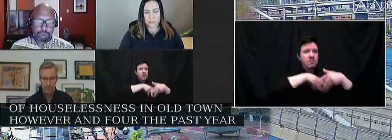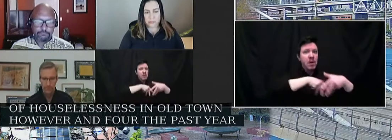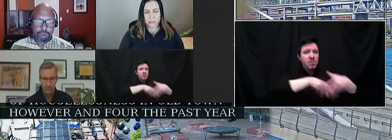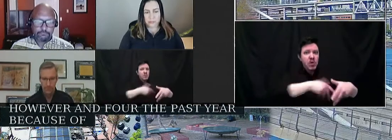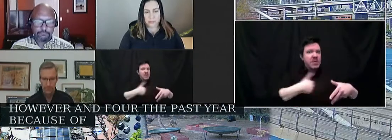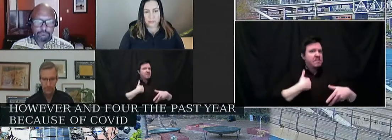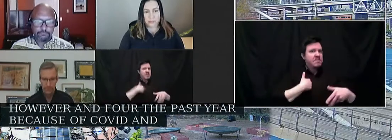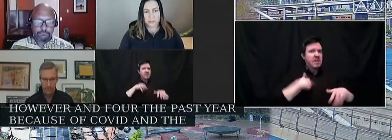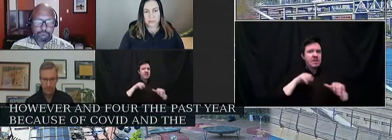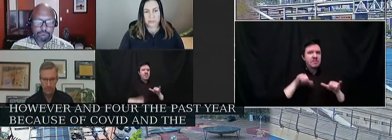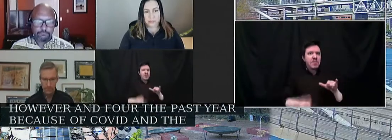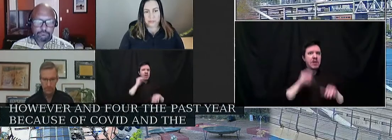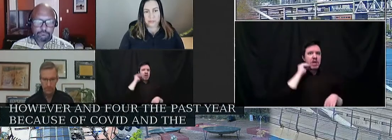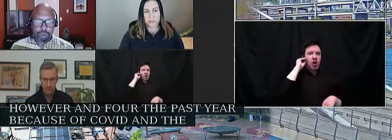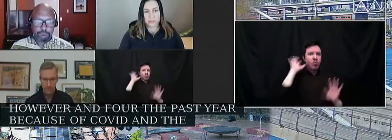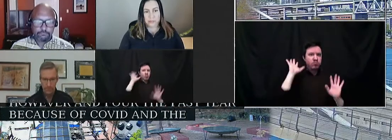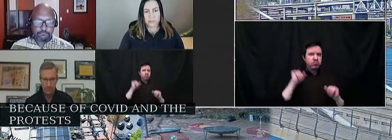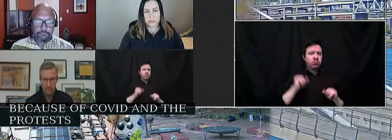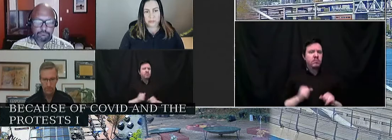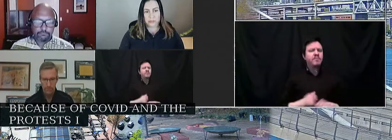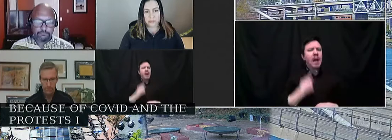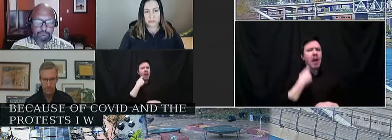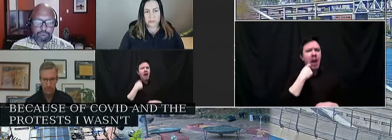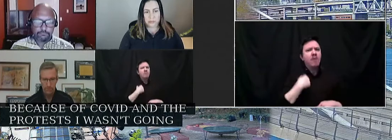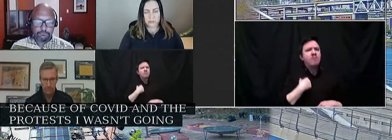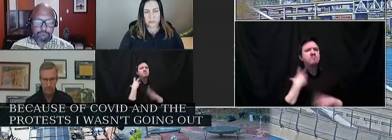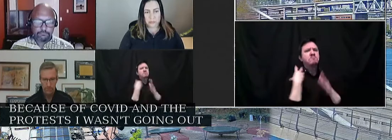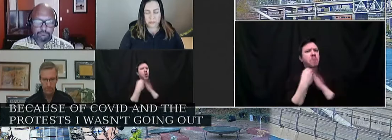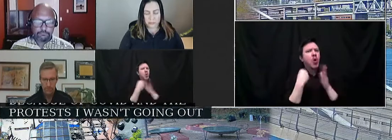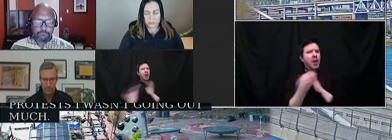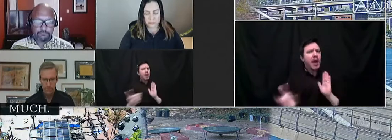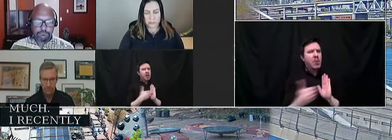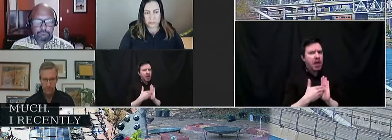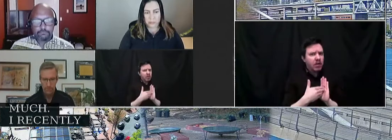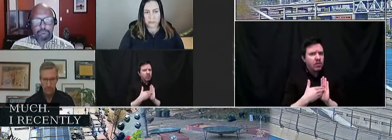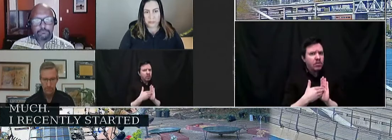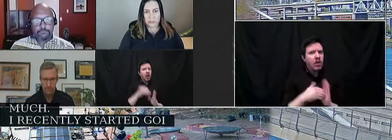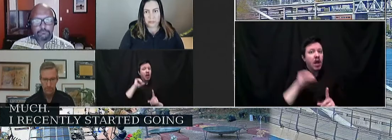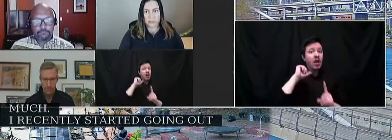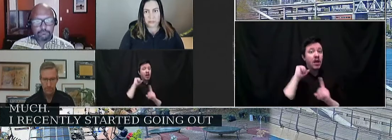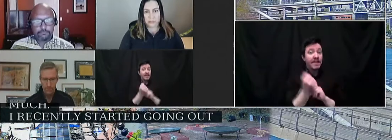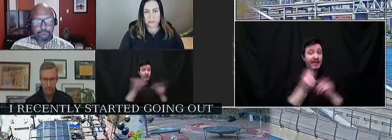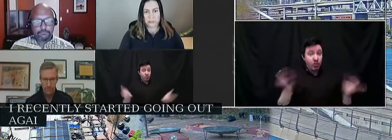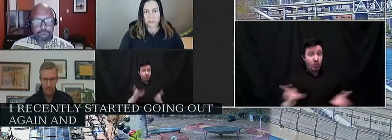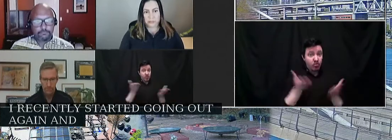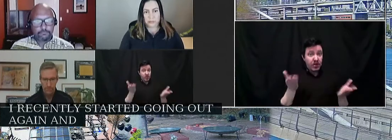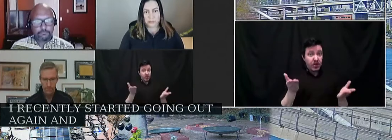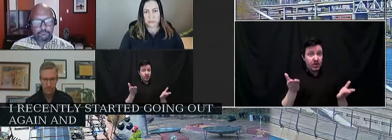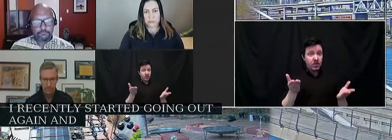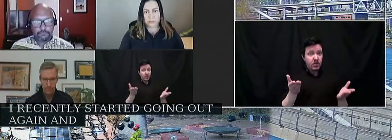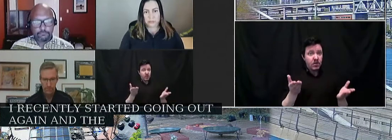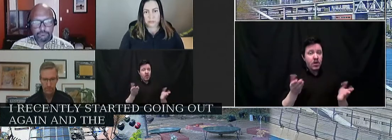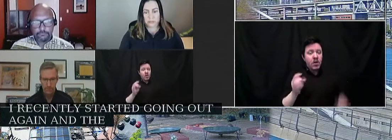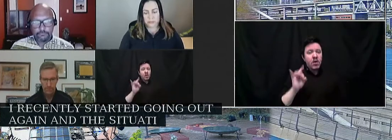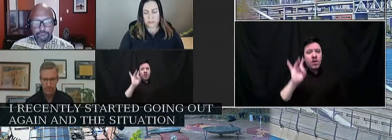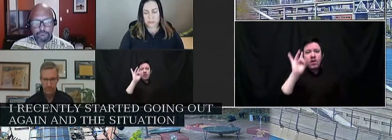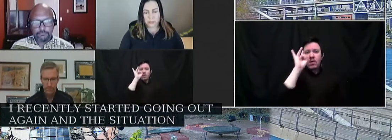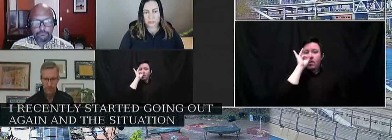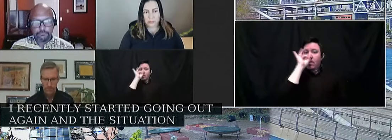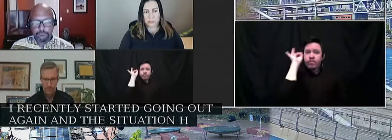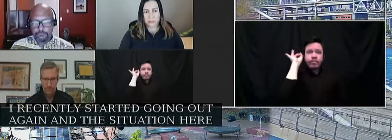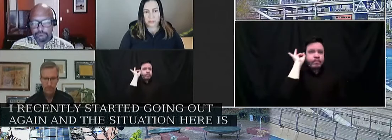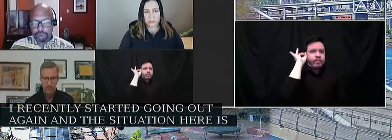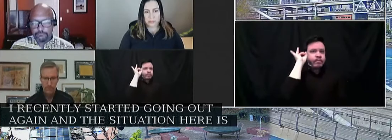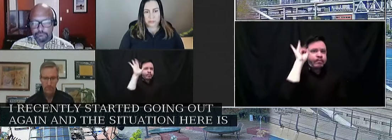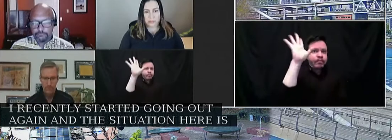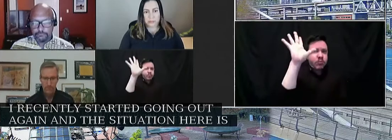going out much. I've recently started going out again and the situation here is absolutely dire.